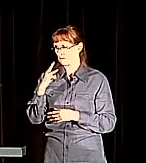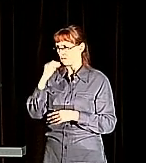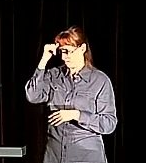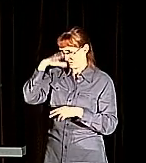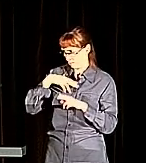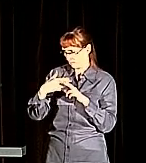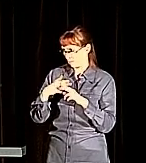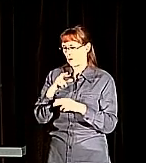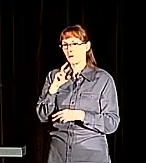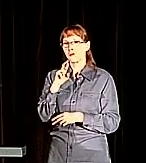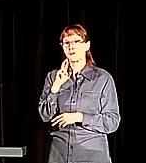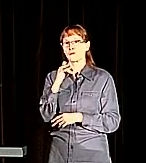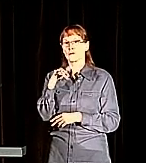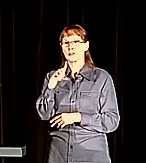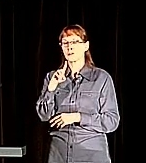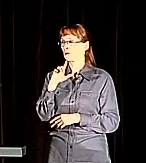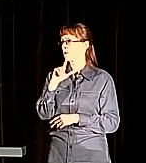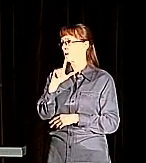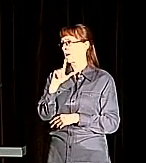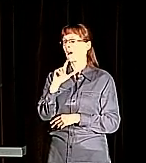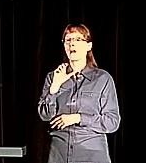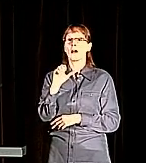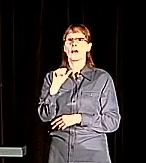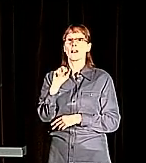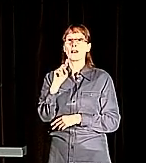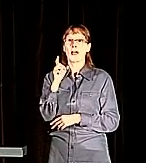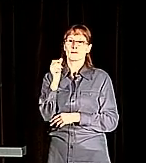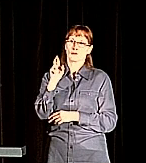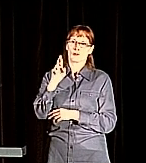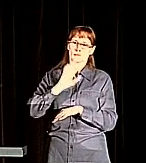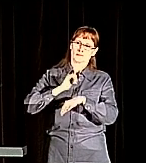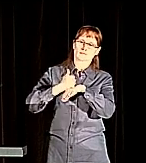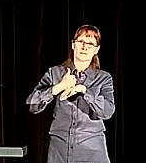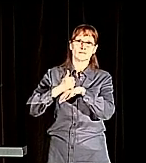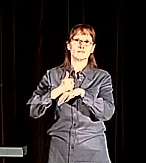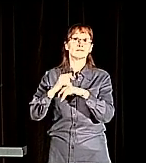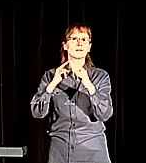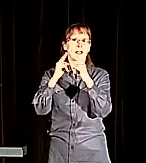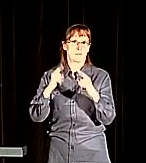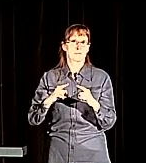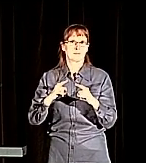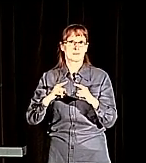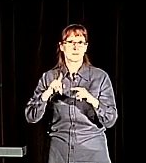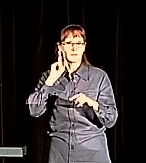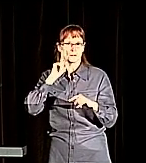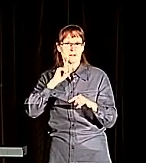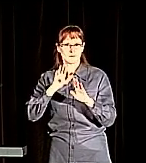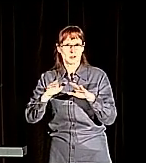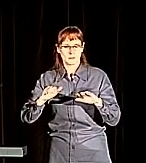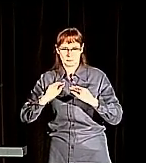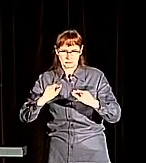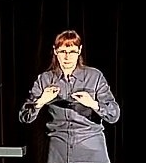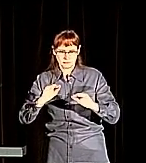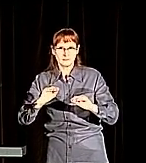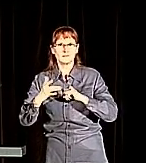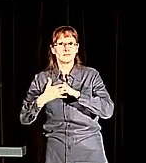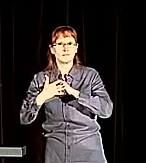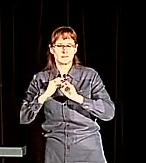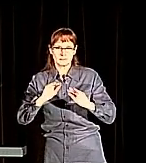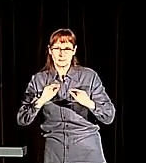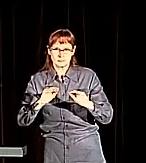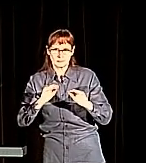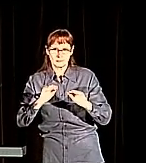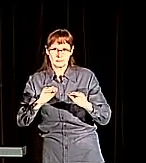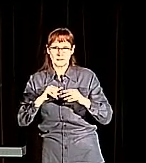summer camp had a broader focus than ours, we're less interested in some of the other topics they taught, for example,